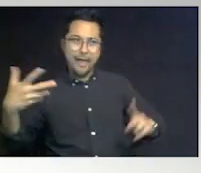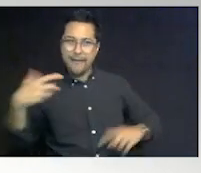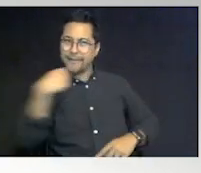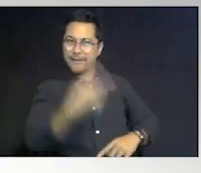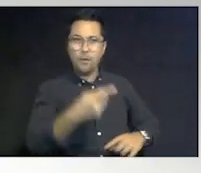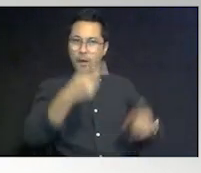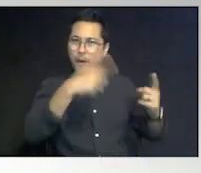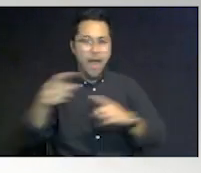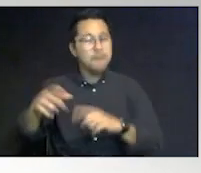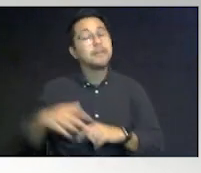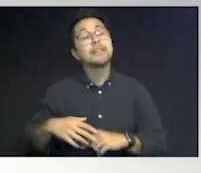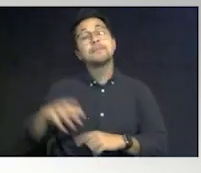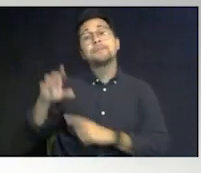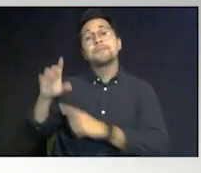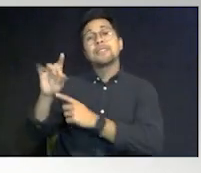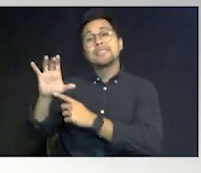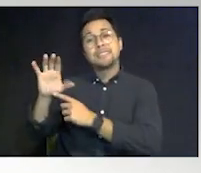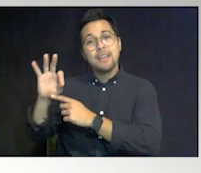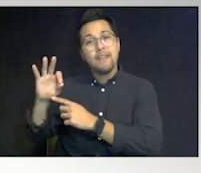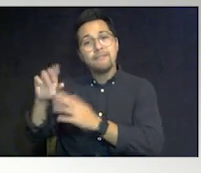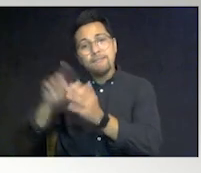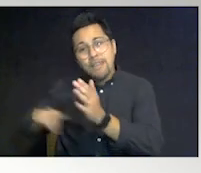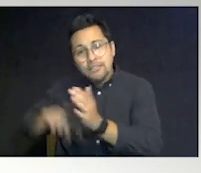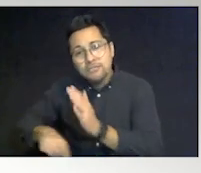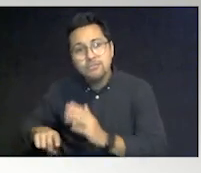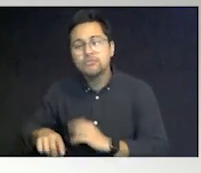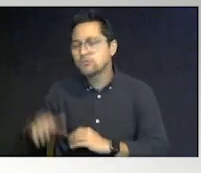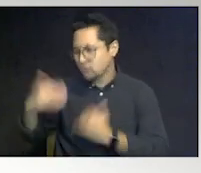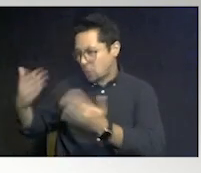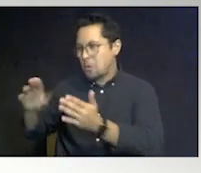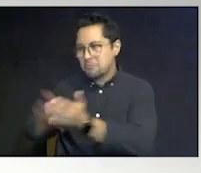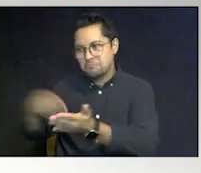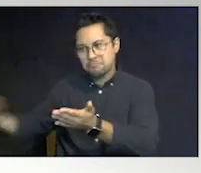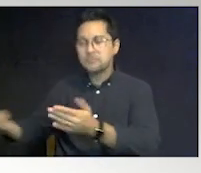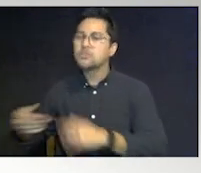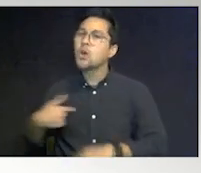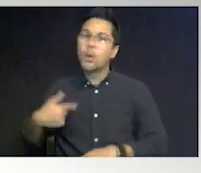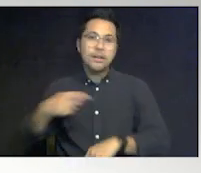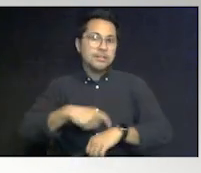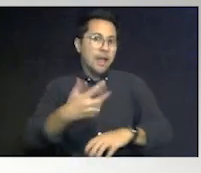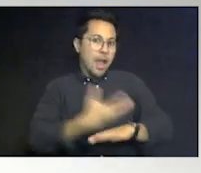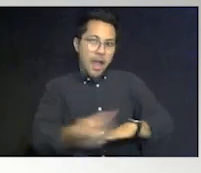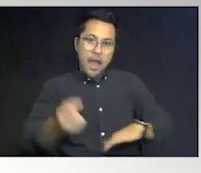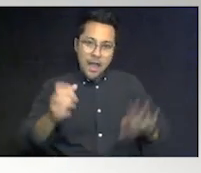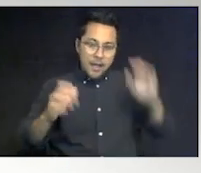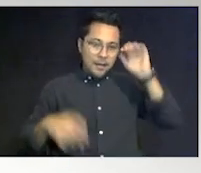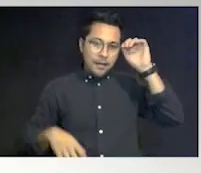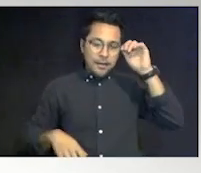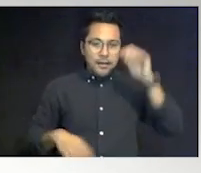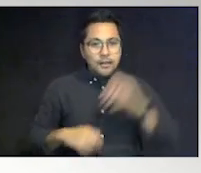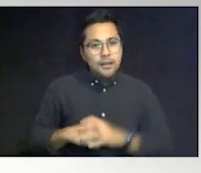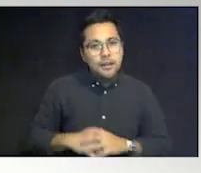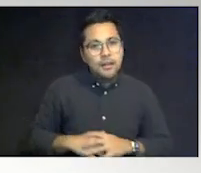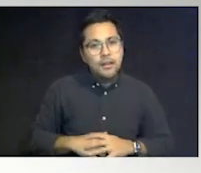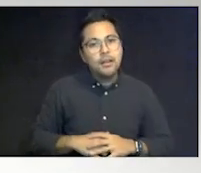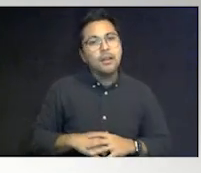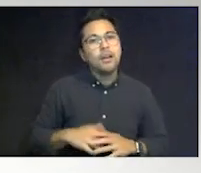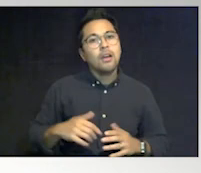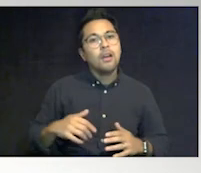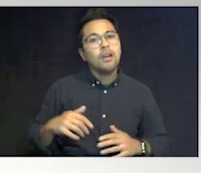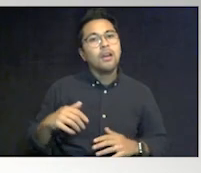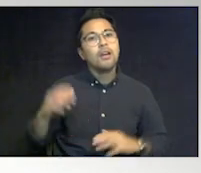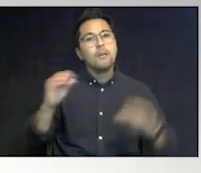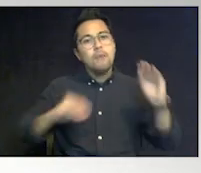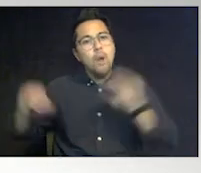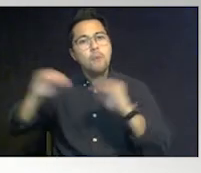happen. DCF investigations. ahead. Turn the page. We are out of time so we're going to go. Mobile crisis unit is available for Florida,